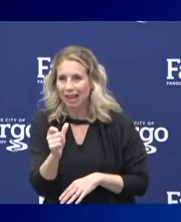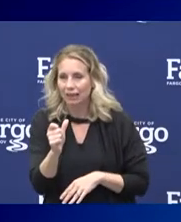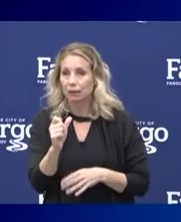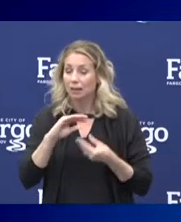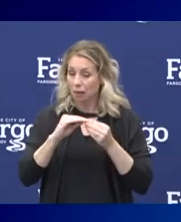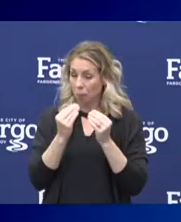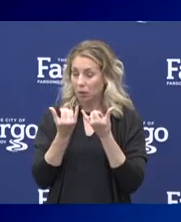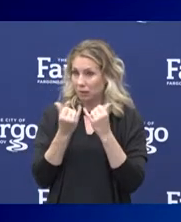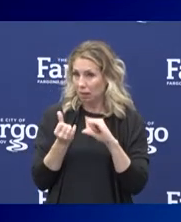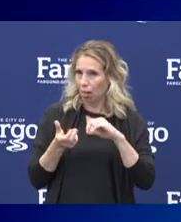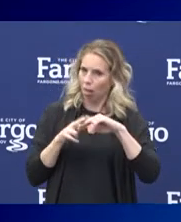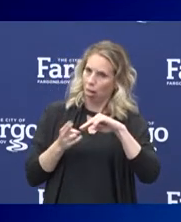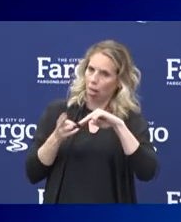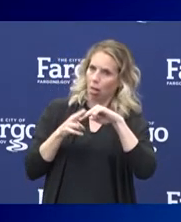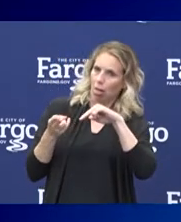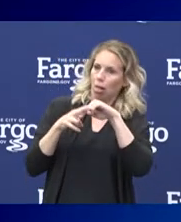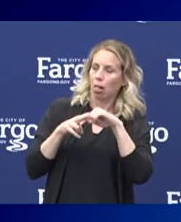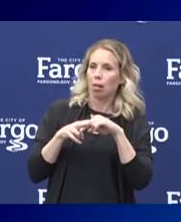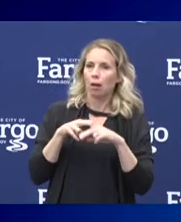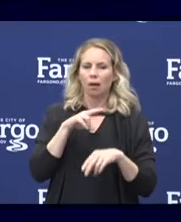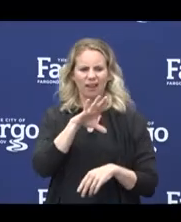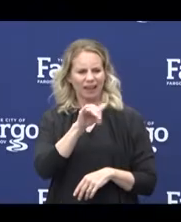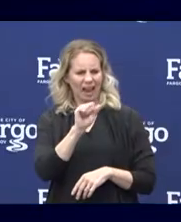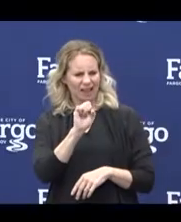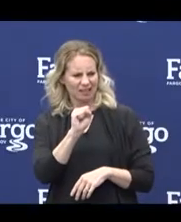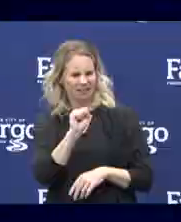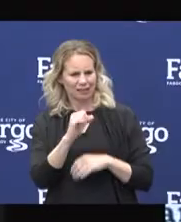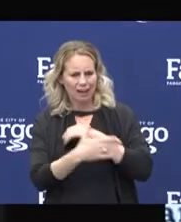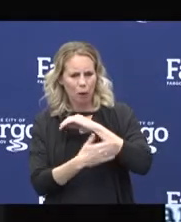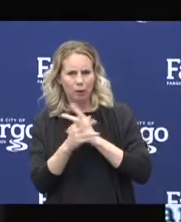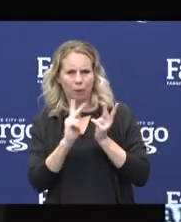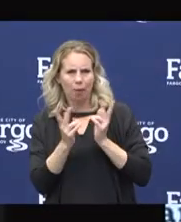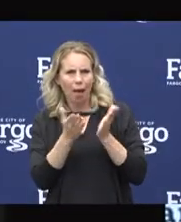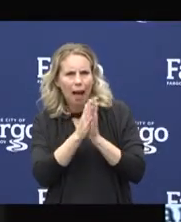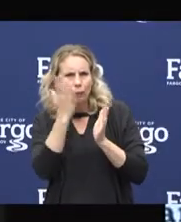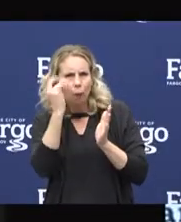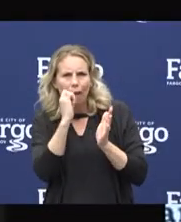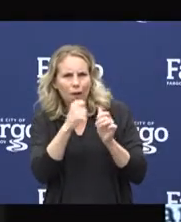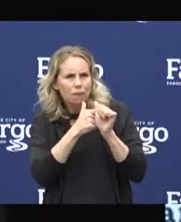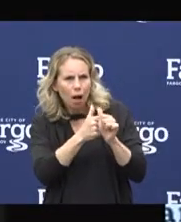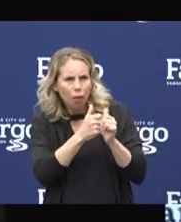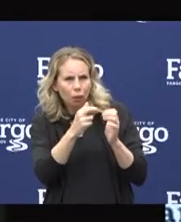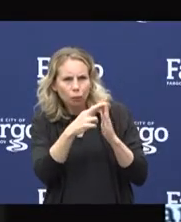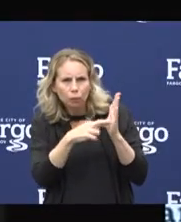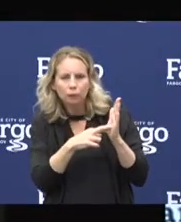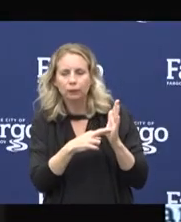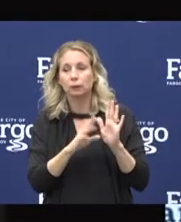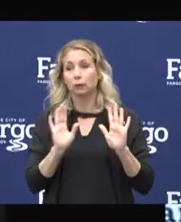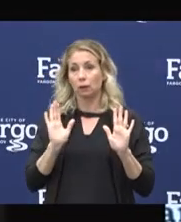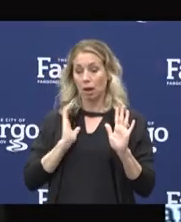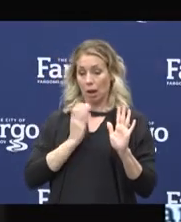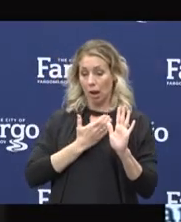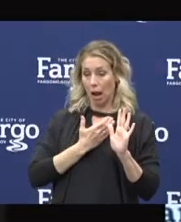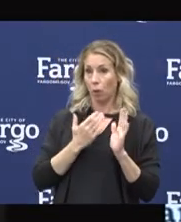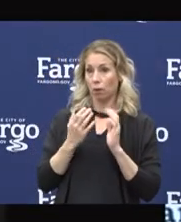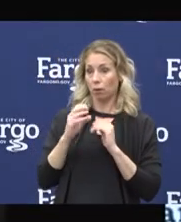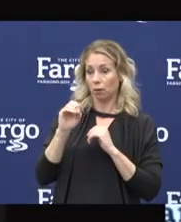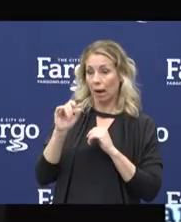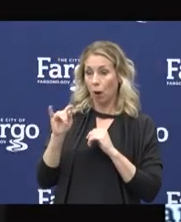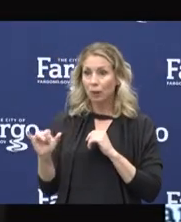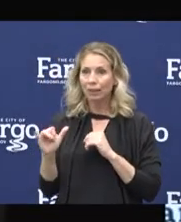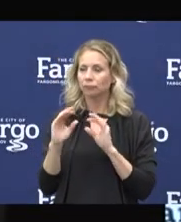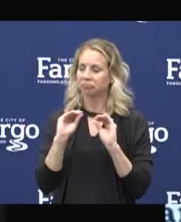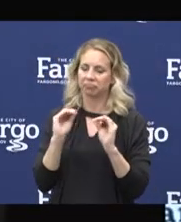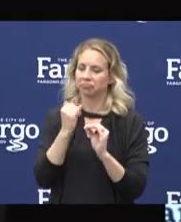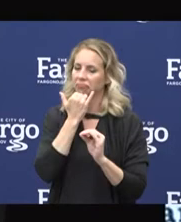what's up with Cass County? Why can't they follow the rules? There's nothing wrong with our county. There is a lot we are doing well